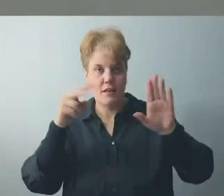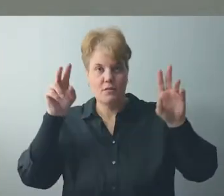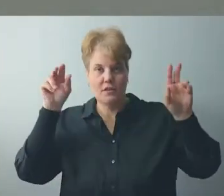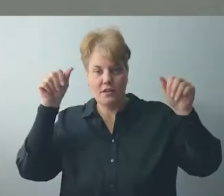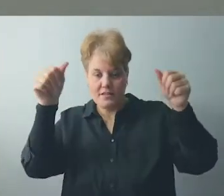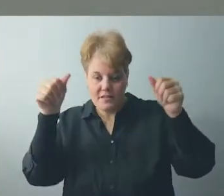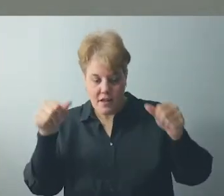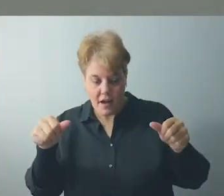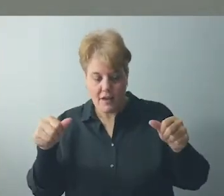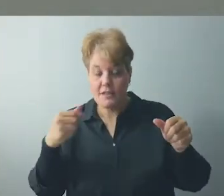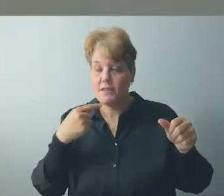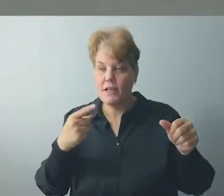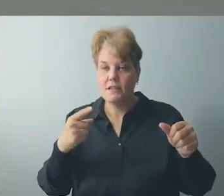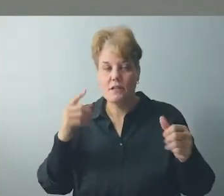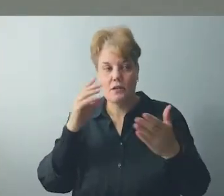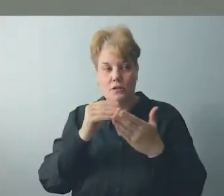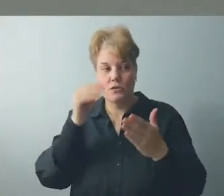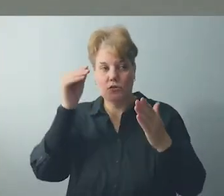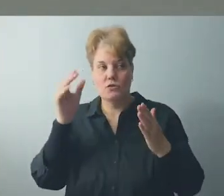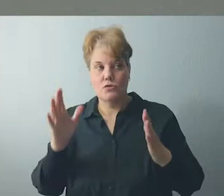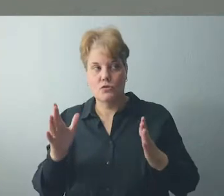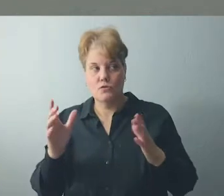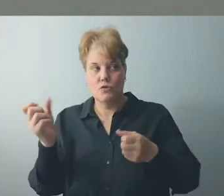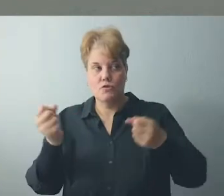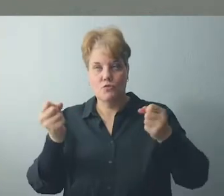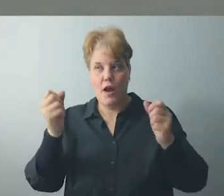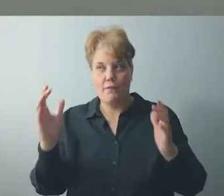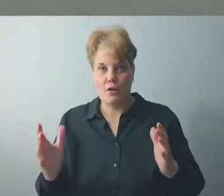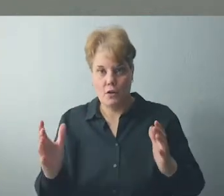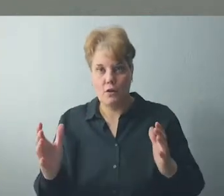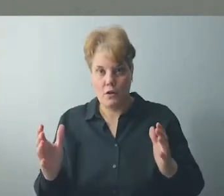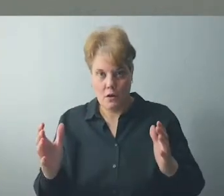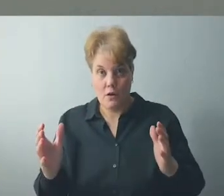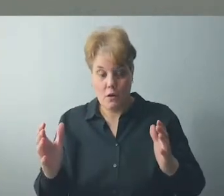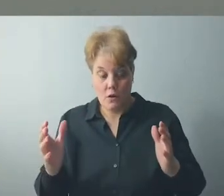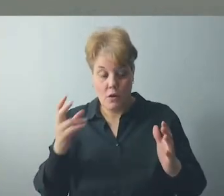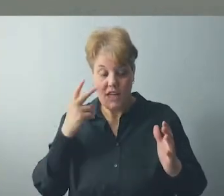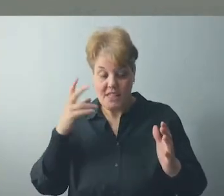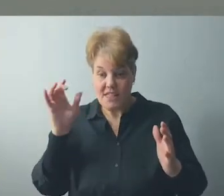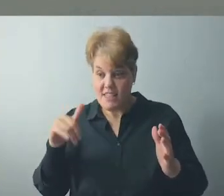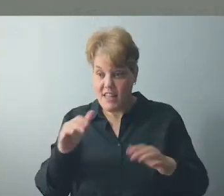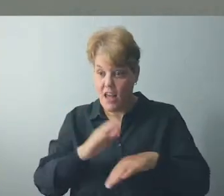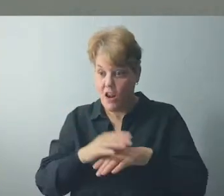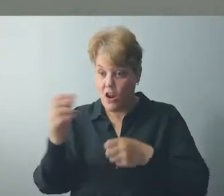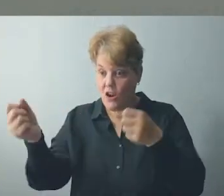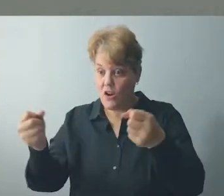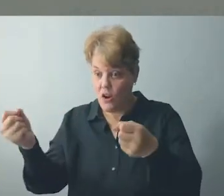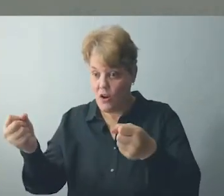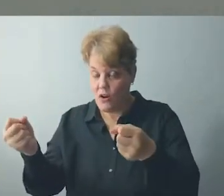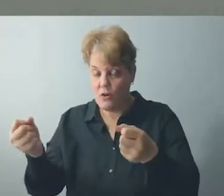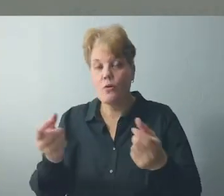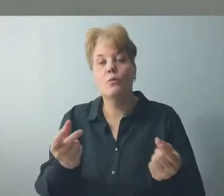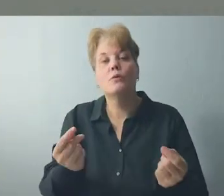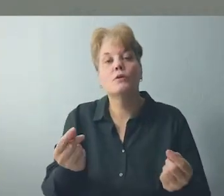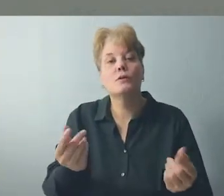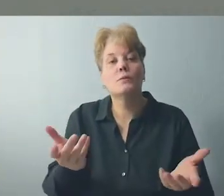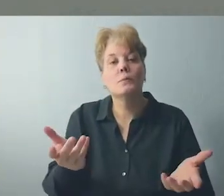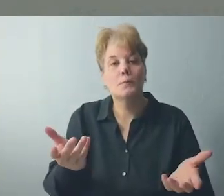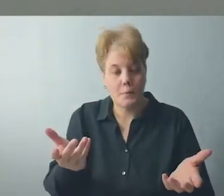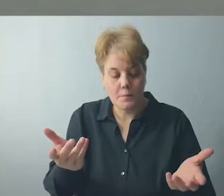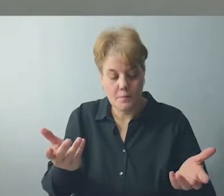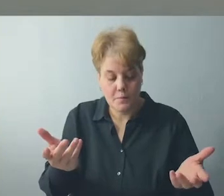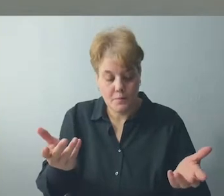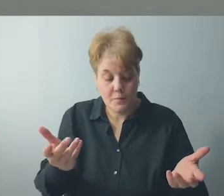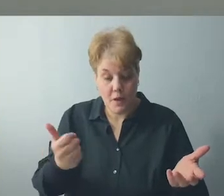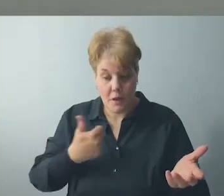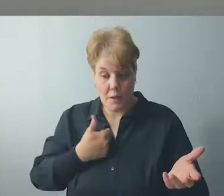and you see one of those student driver signs on top of a vehicle, what do you do? I personally give